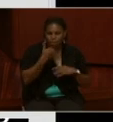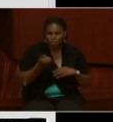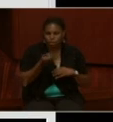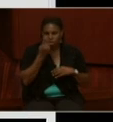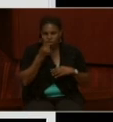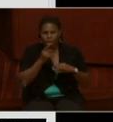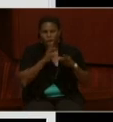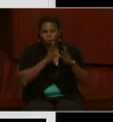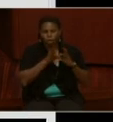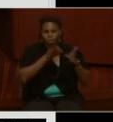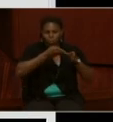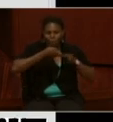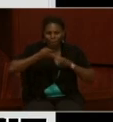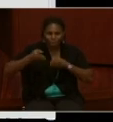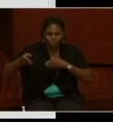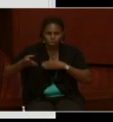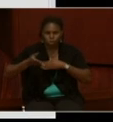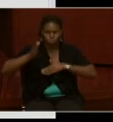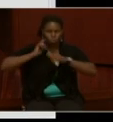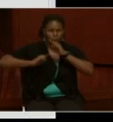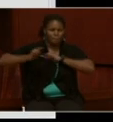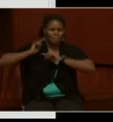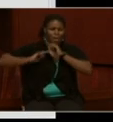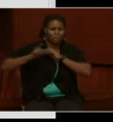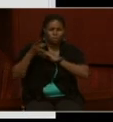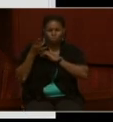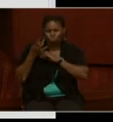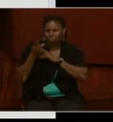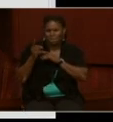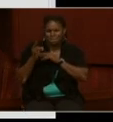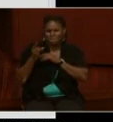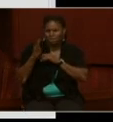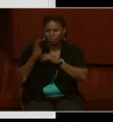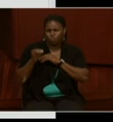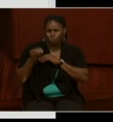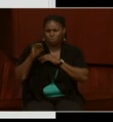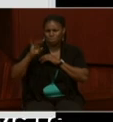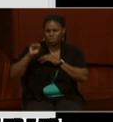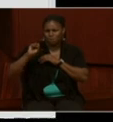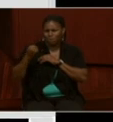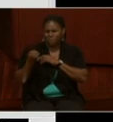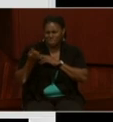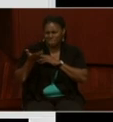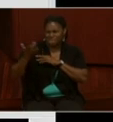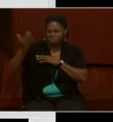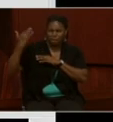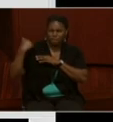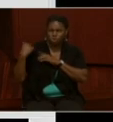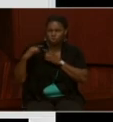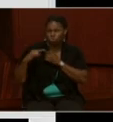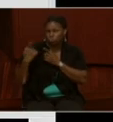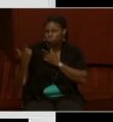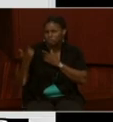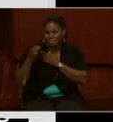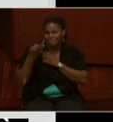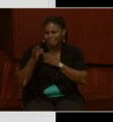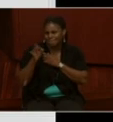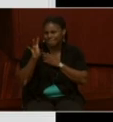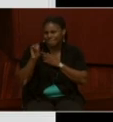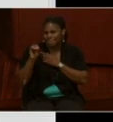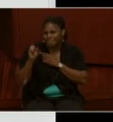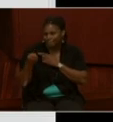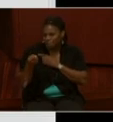going back to the 1840s and 50s all the way up to our holdings up into the late 1970s.